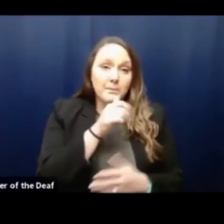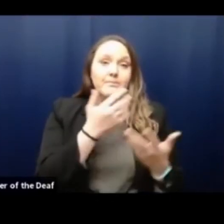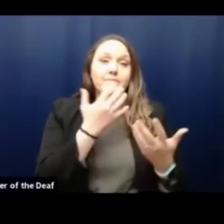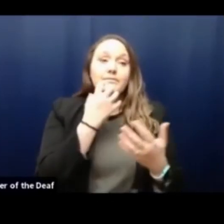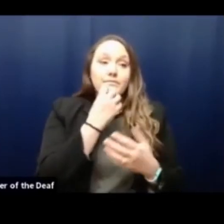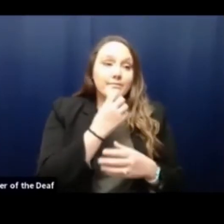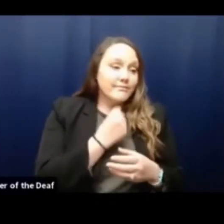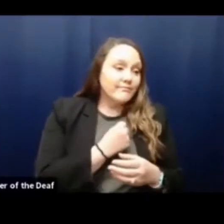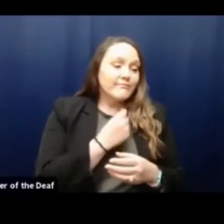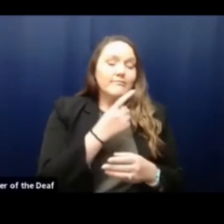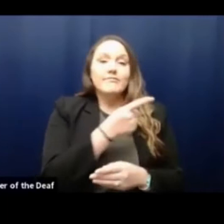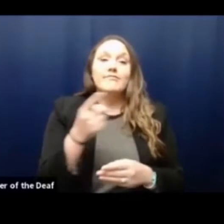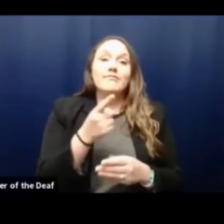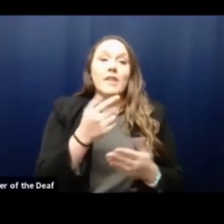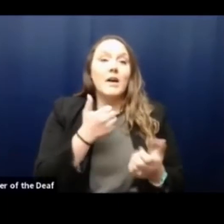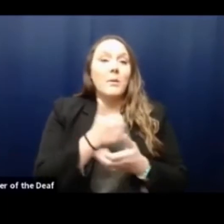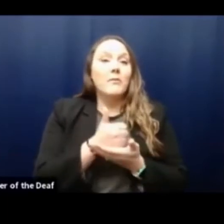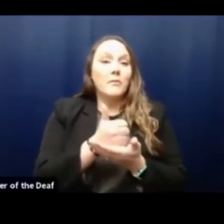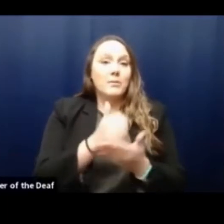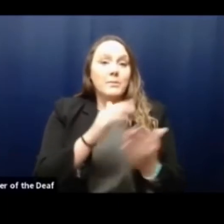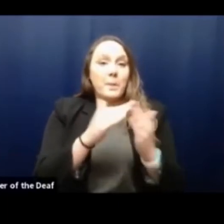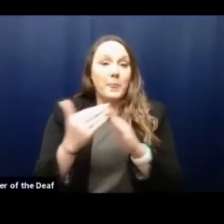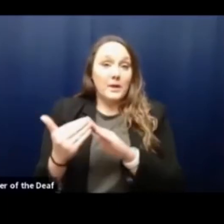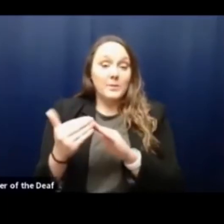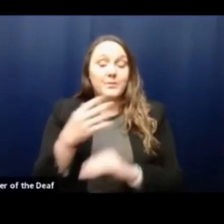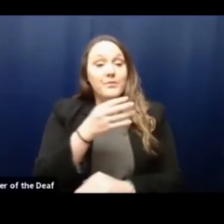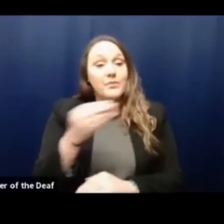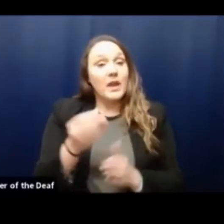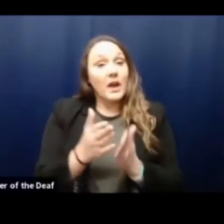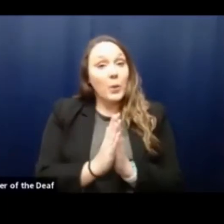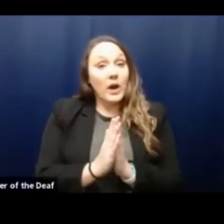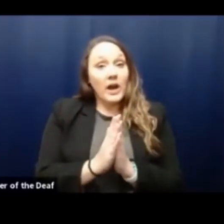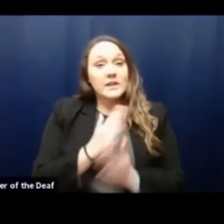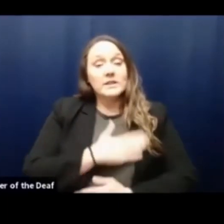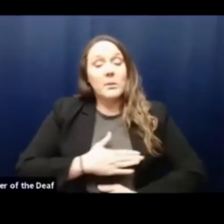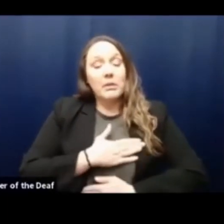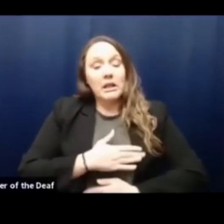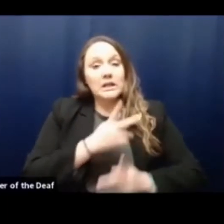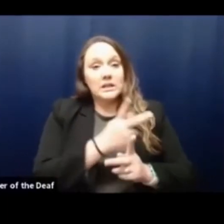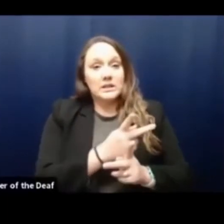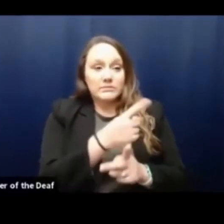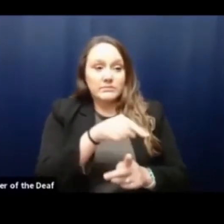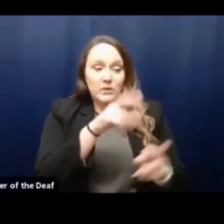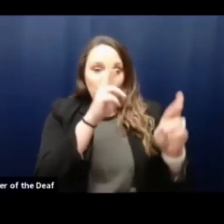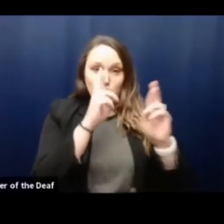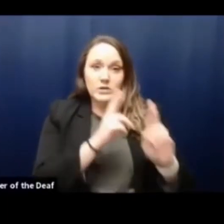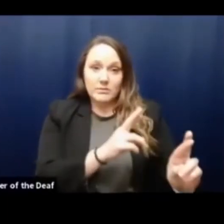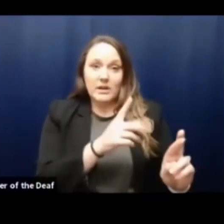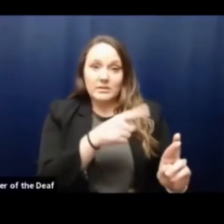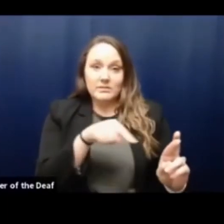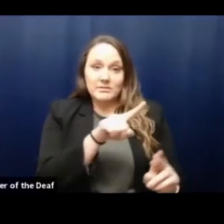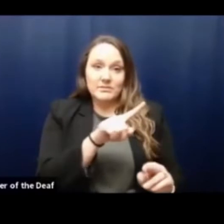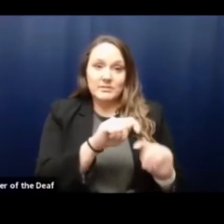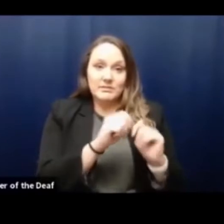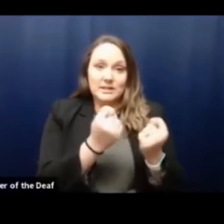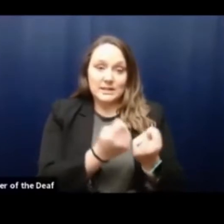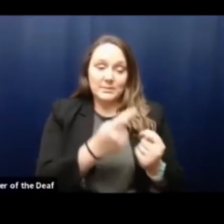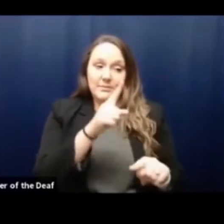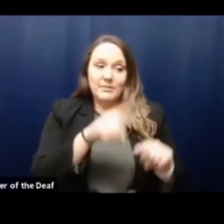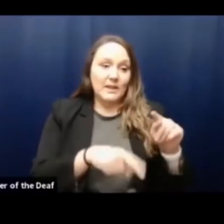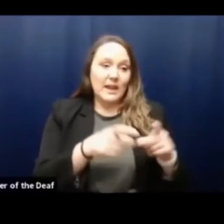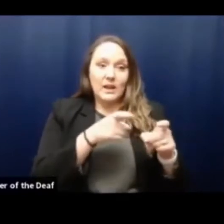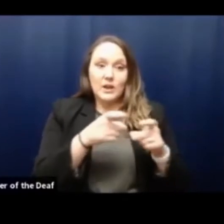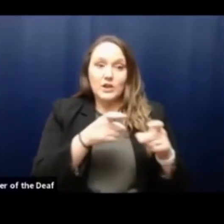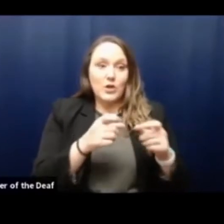helping our community. We ask that you please treat these folks with respect. They cannot control the fact